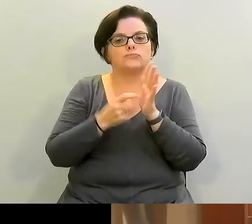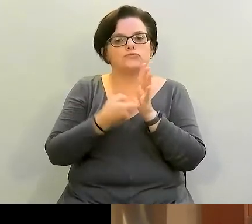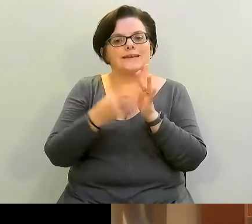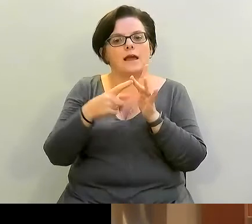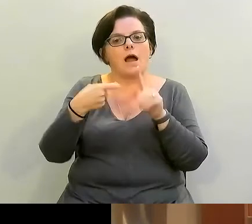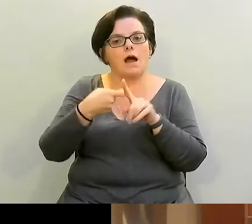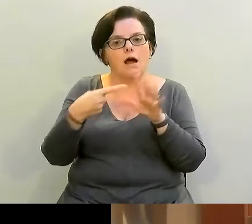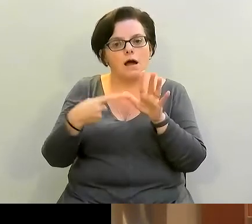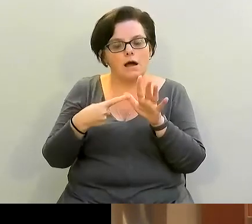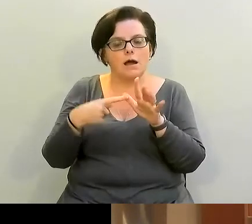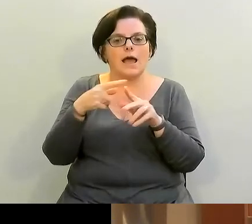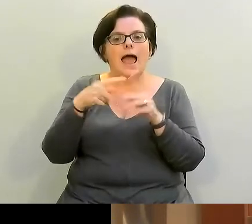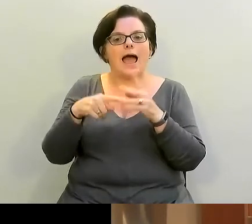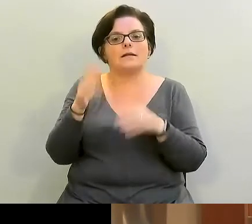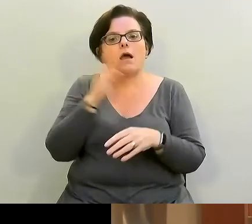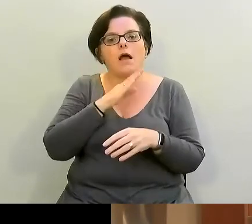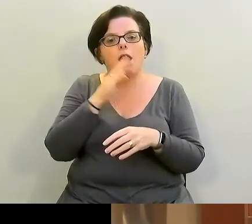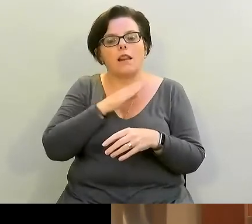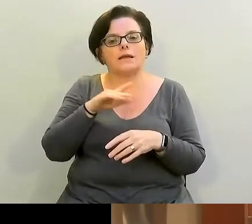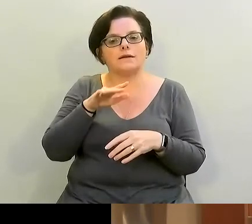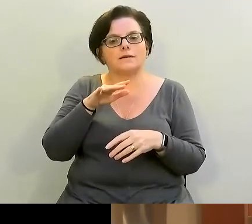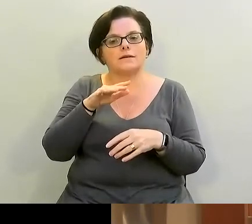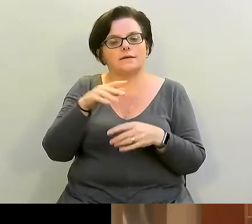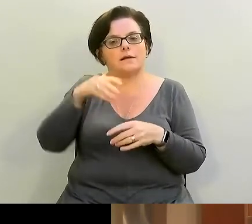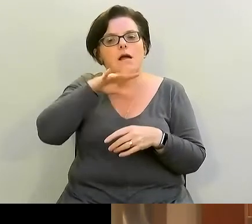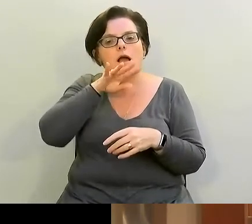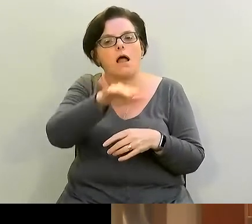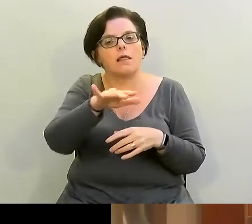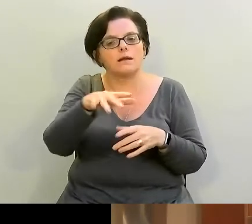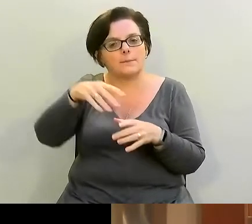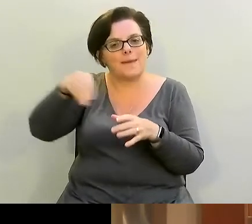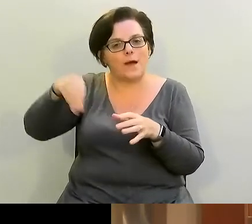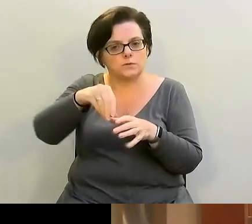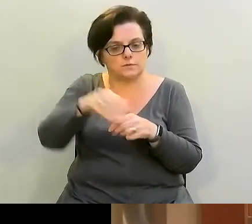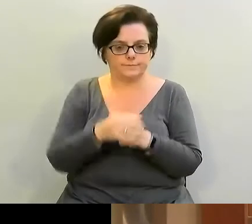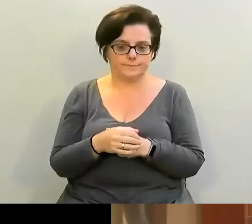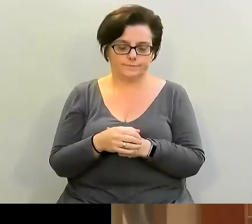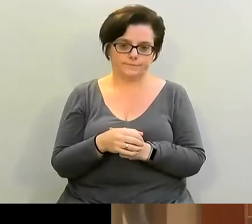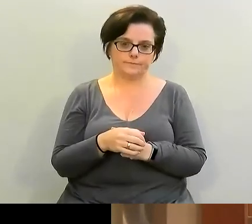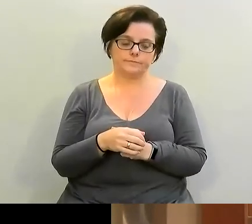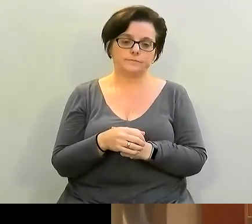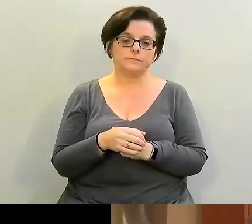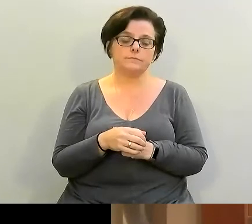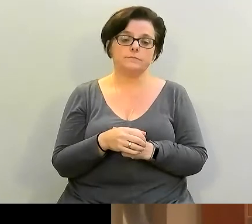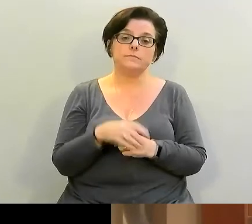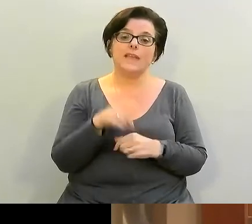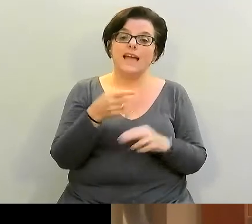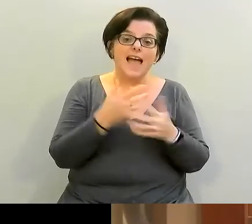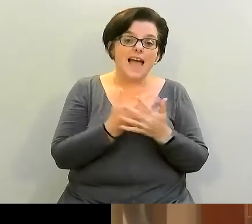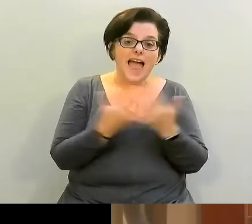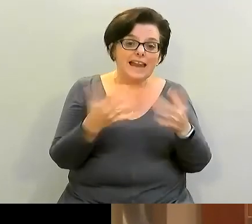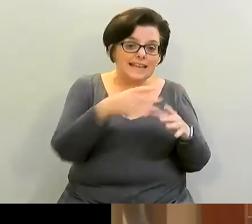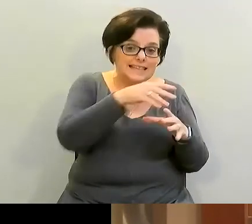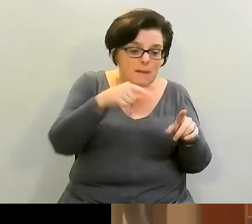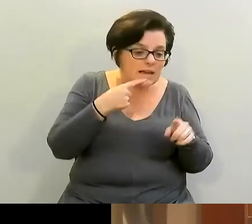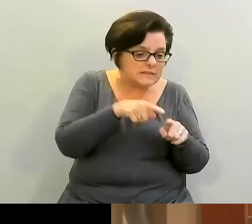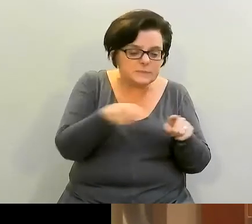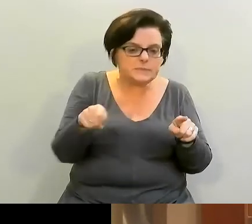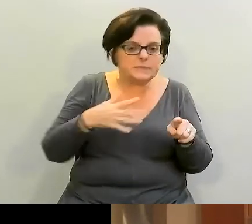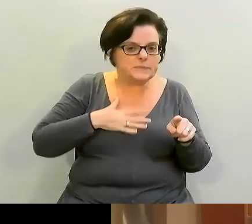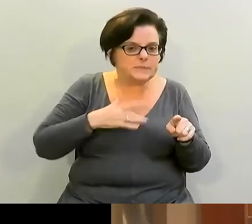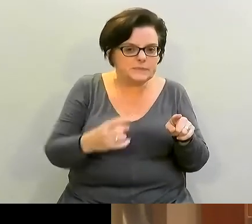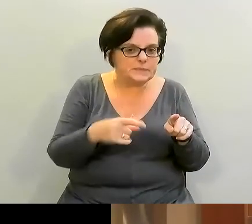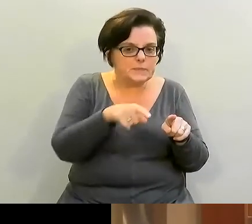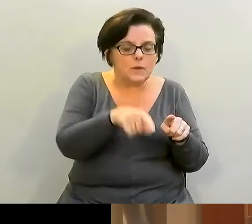also have some garlic powder here. Now, with this recipe, if any of these ingredients don't appeal to you, but say you have a